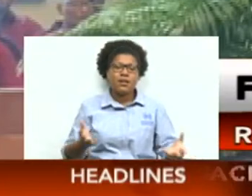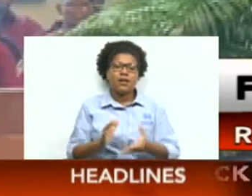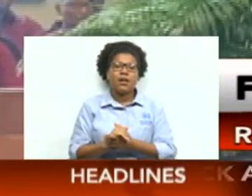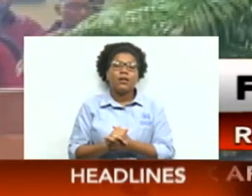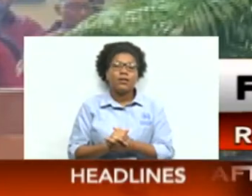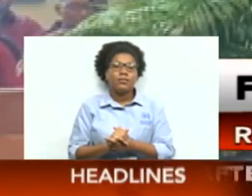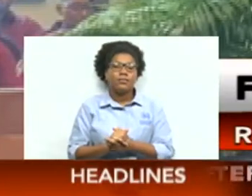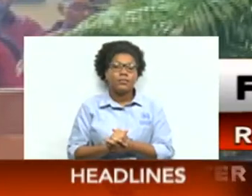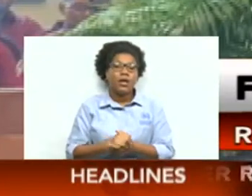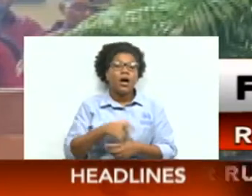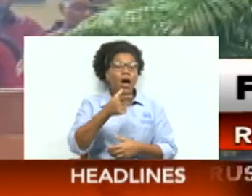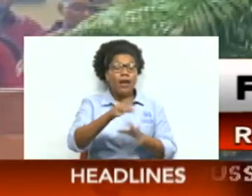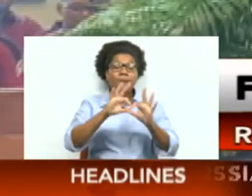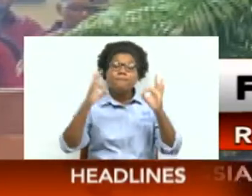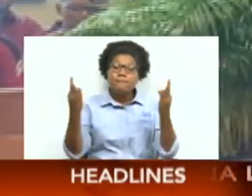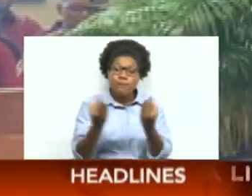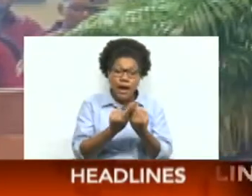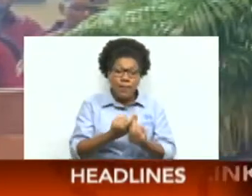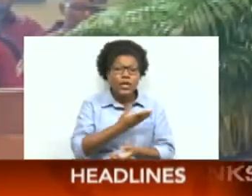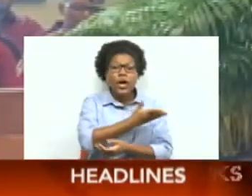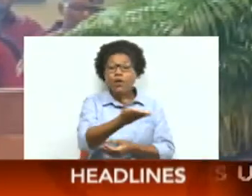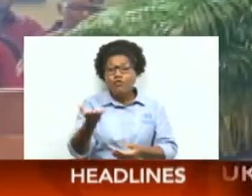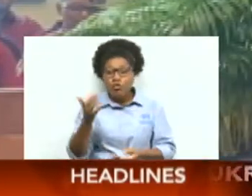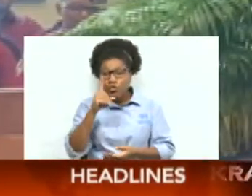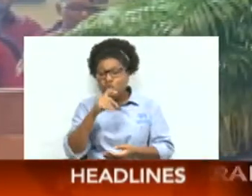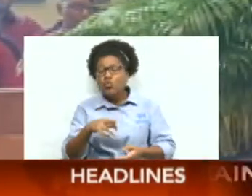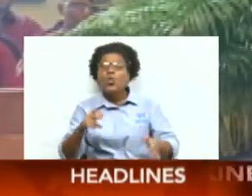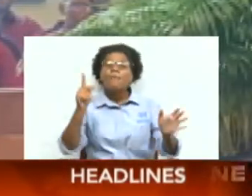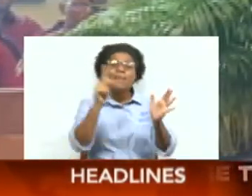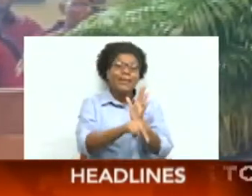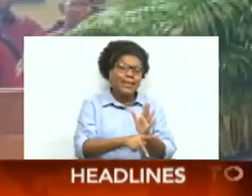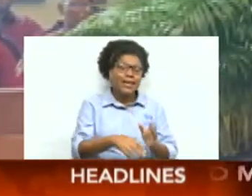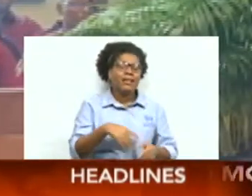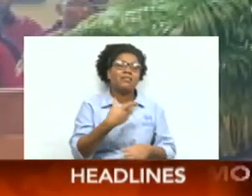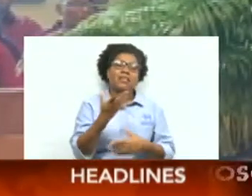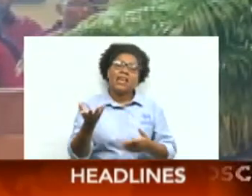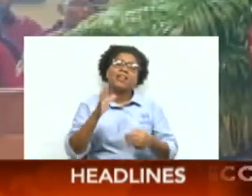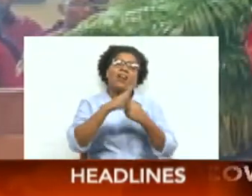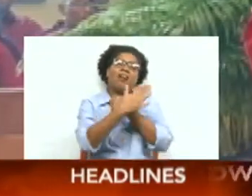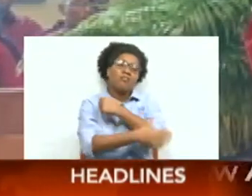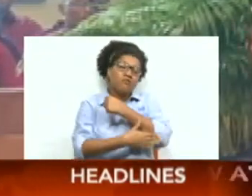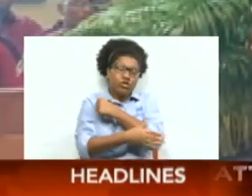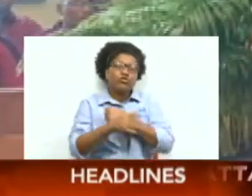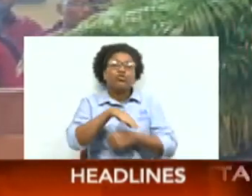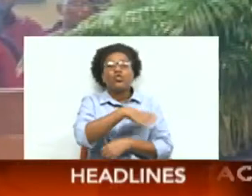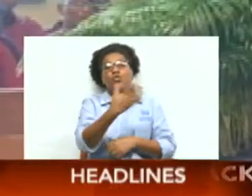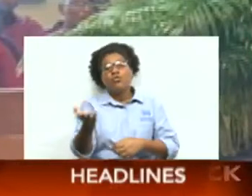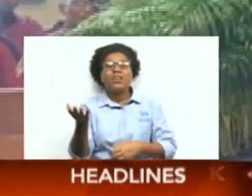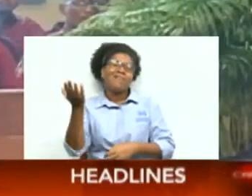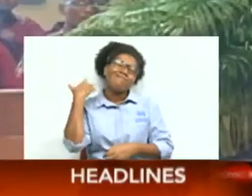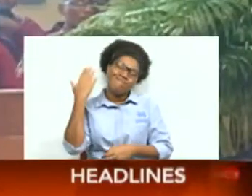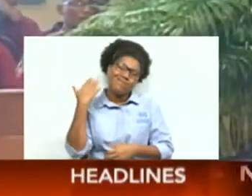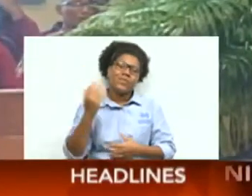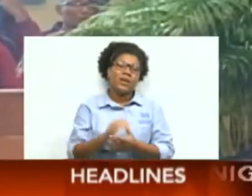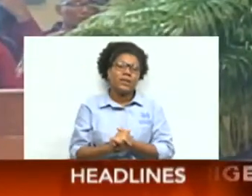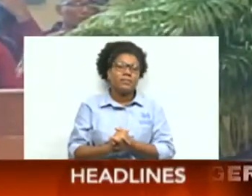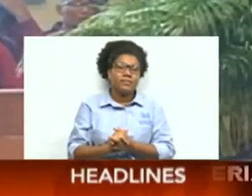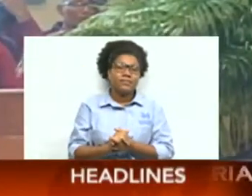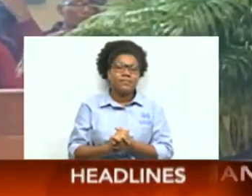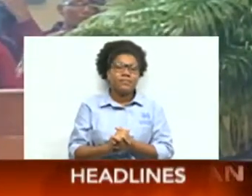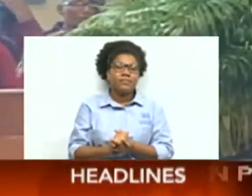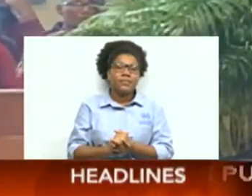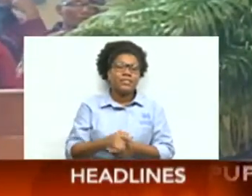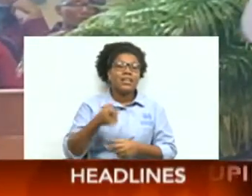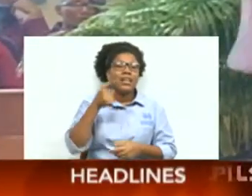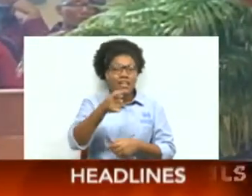on the families of those who have been killed in our society over the last while. That